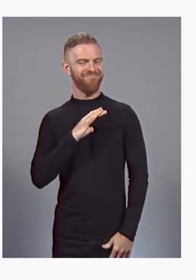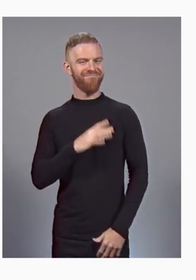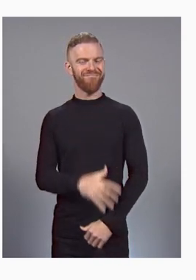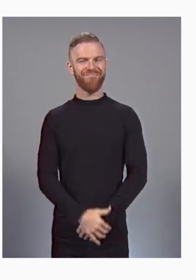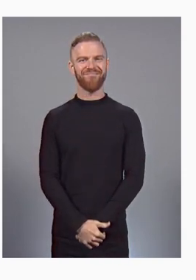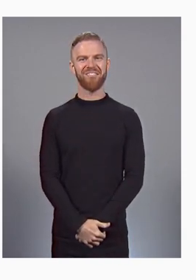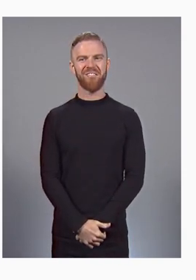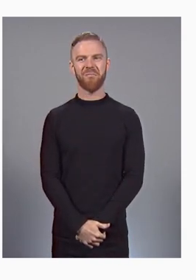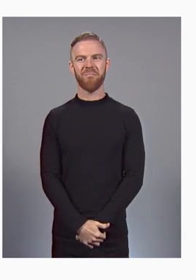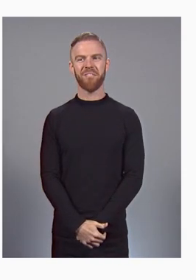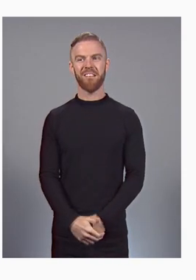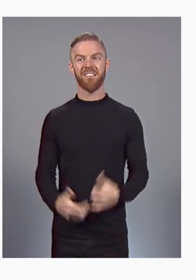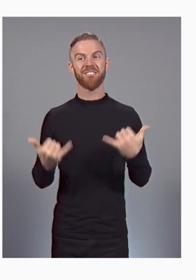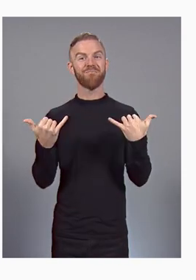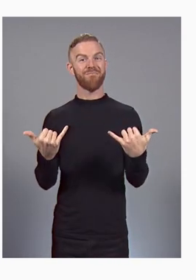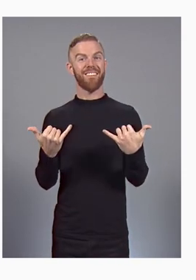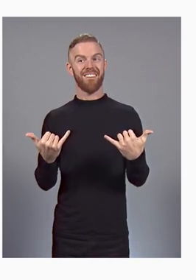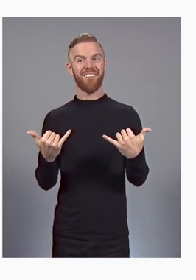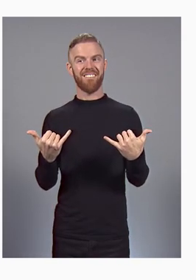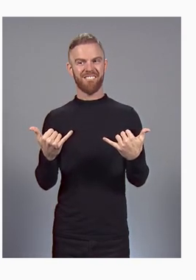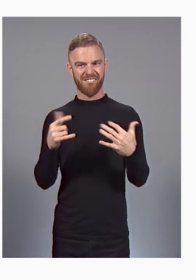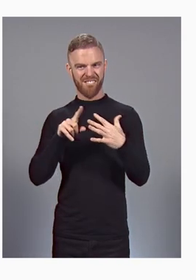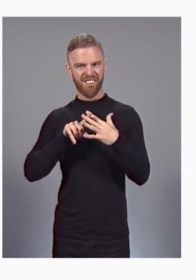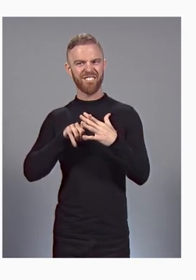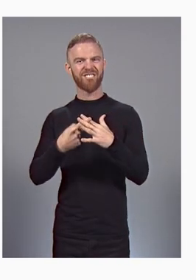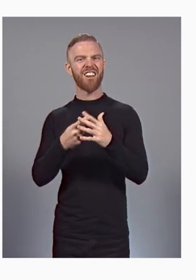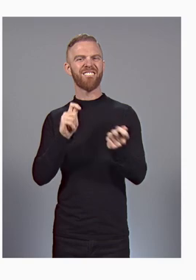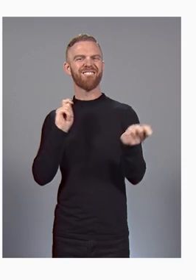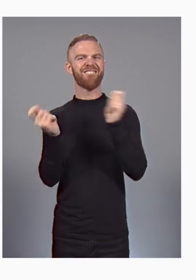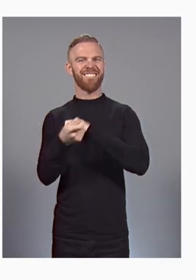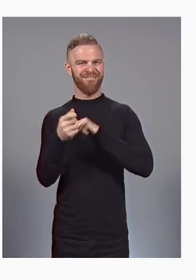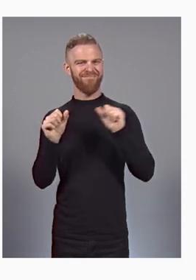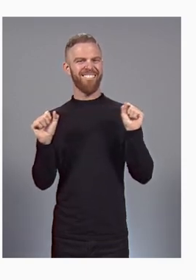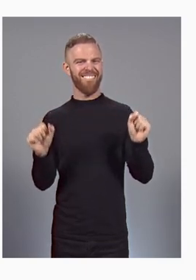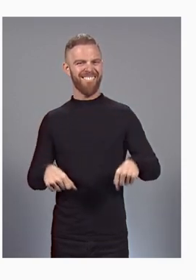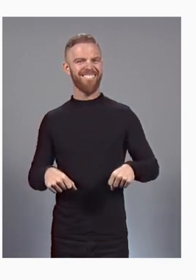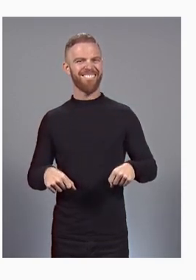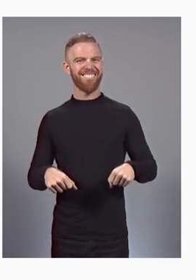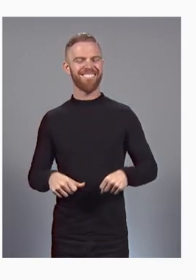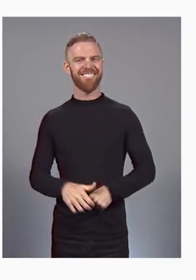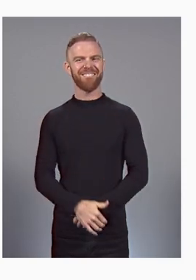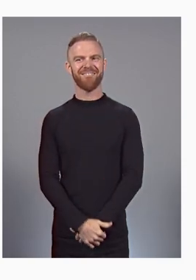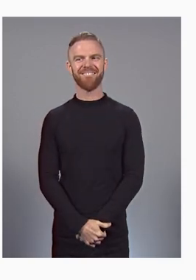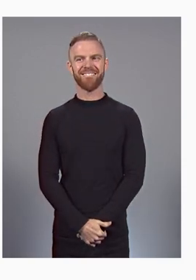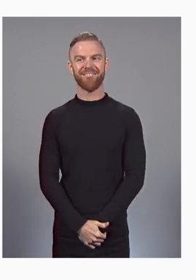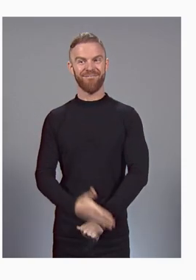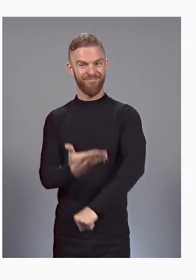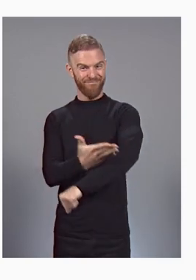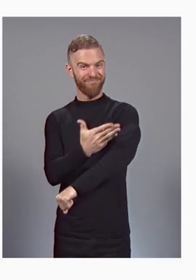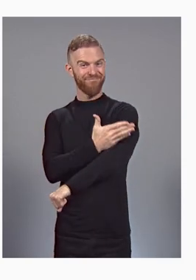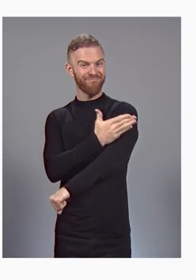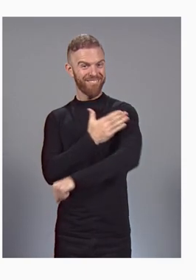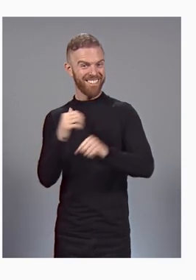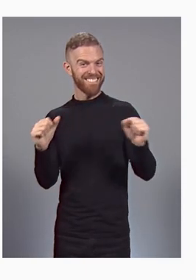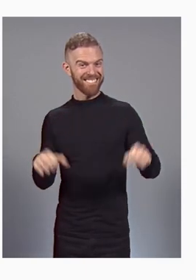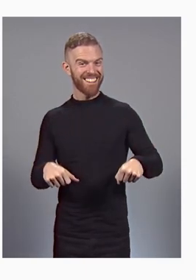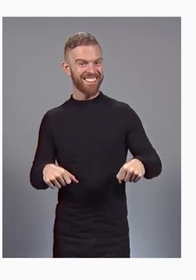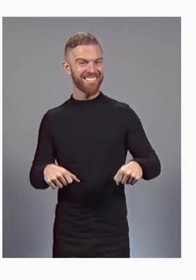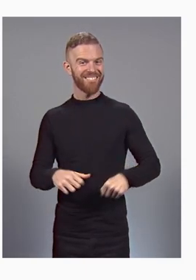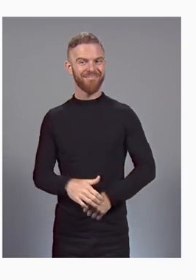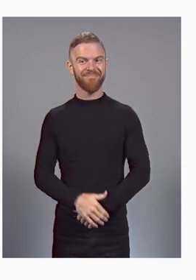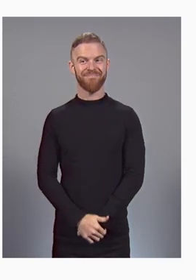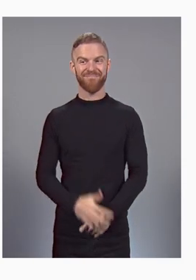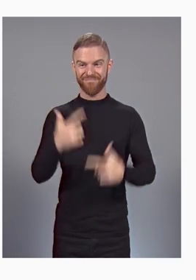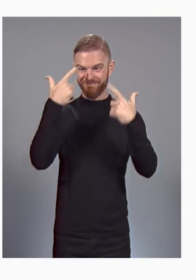Today is the day we can start to change things, make things better, and make better